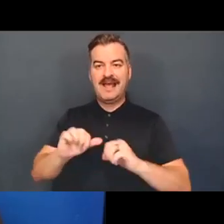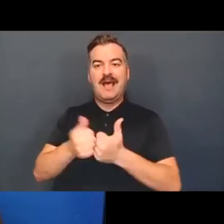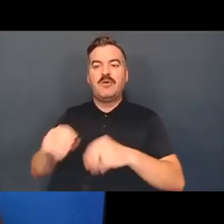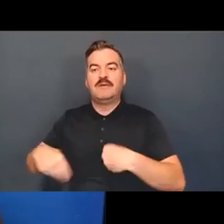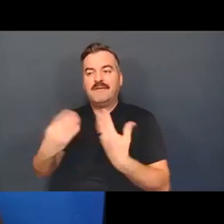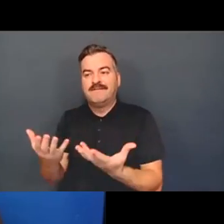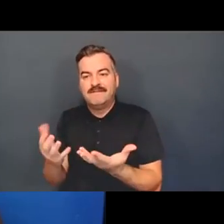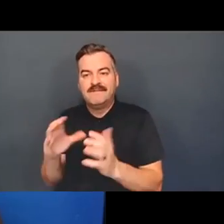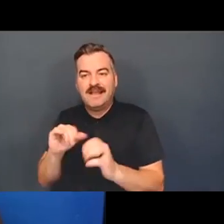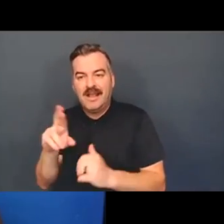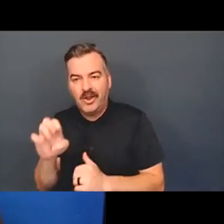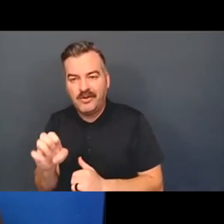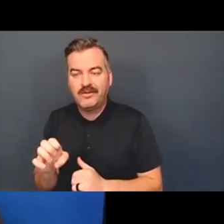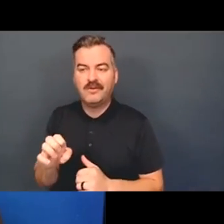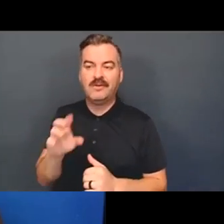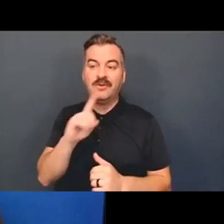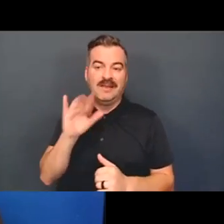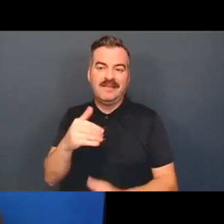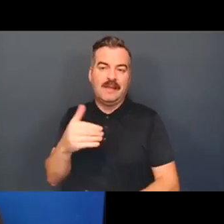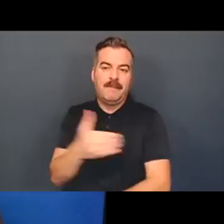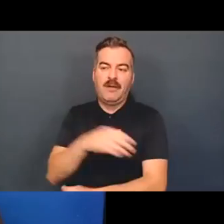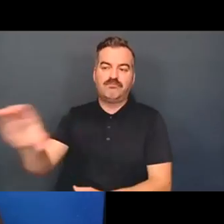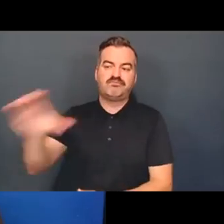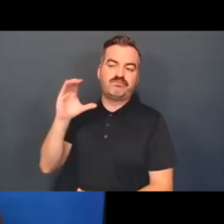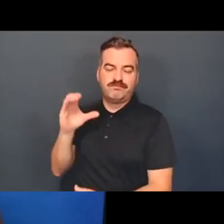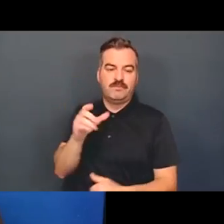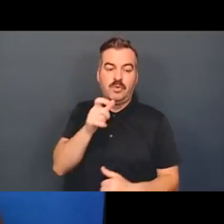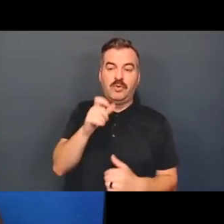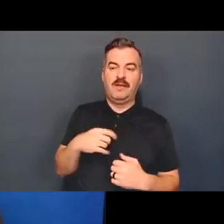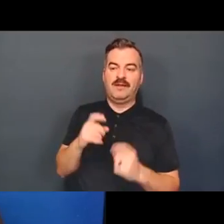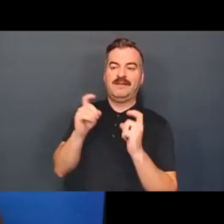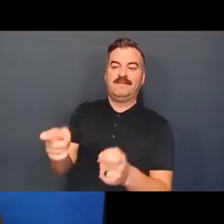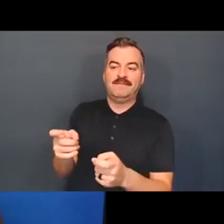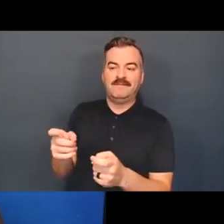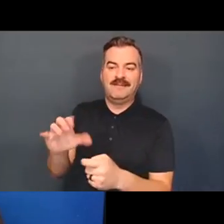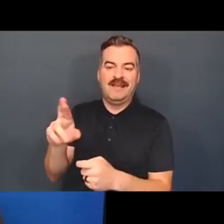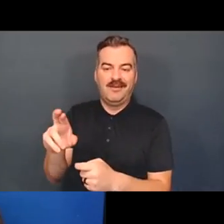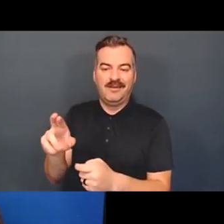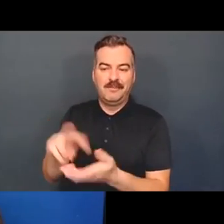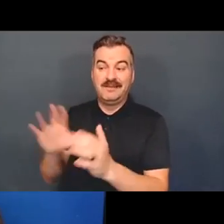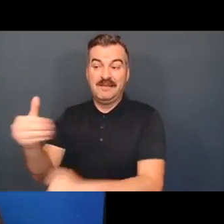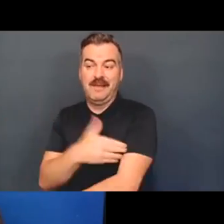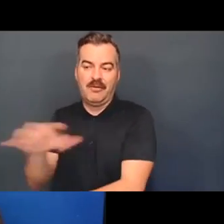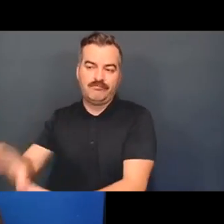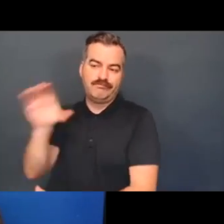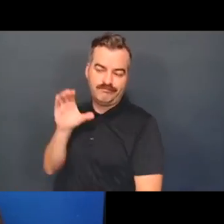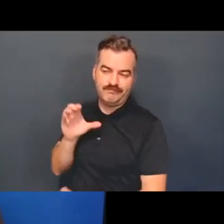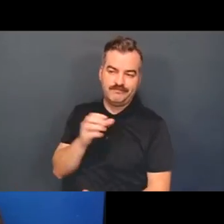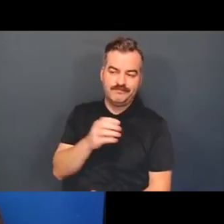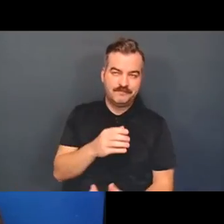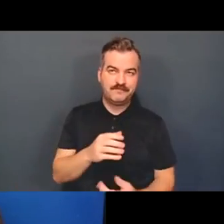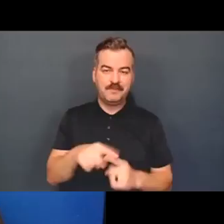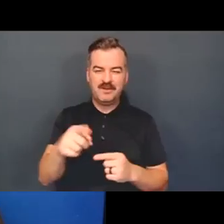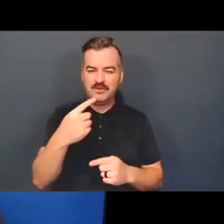sort of inherent power imbalance between those providing and giving care. Um, and I think, you know, um, what you said,